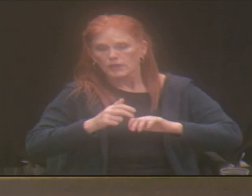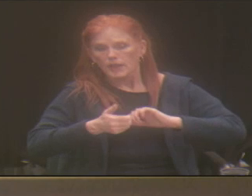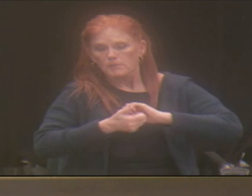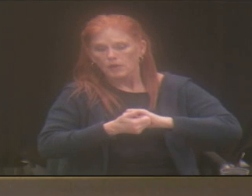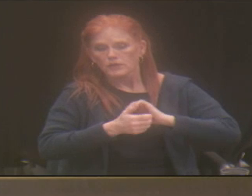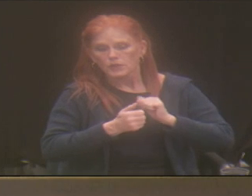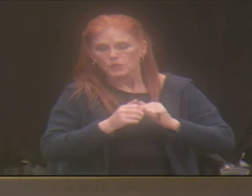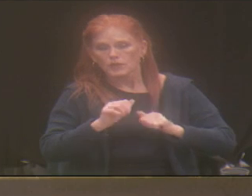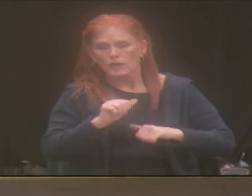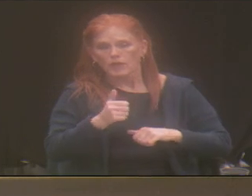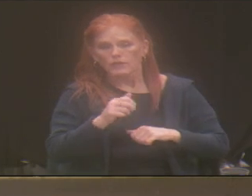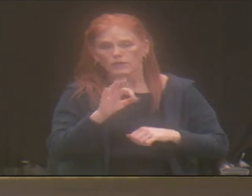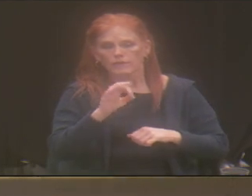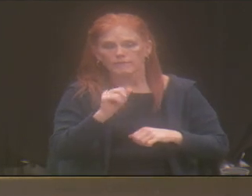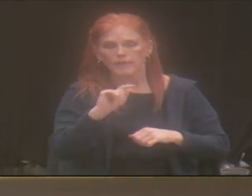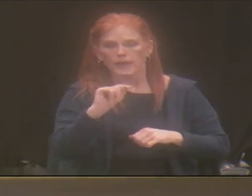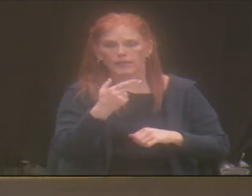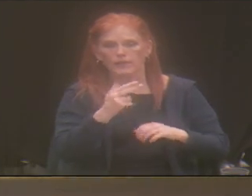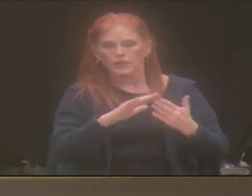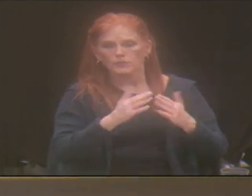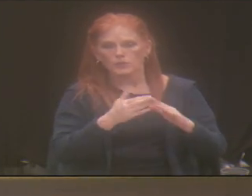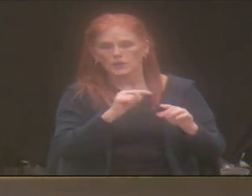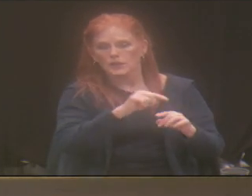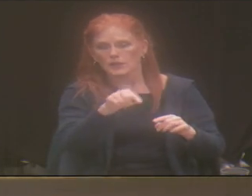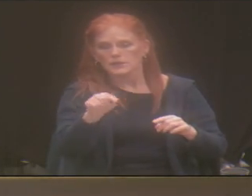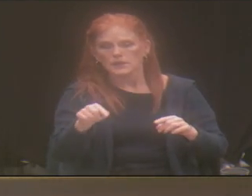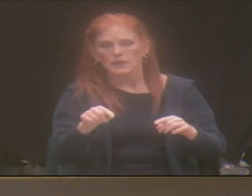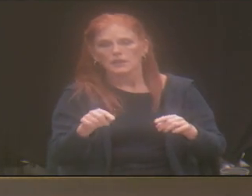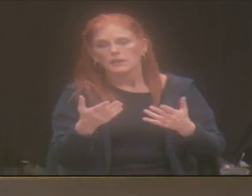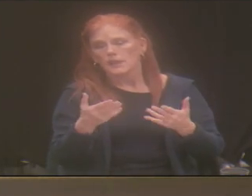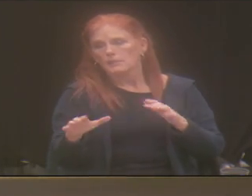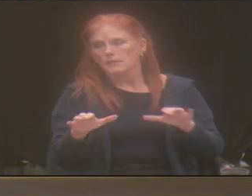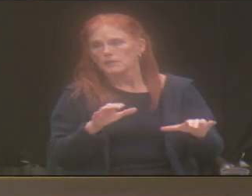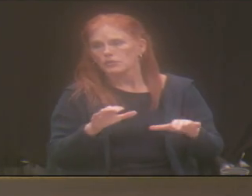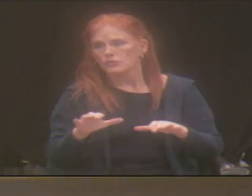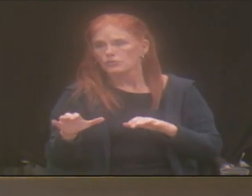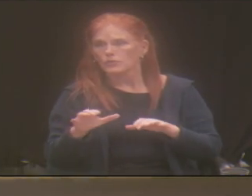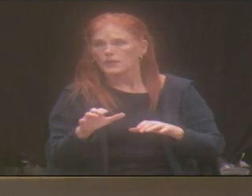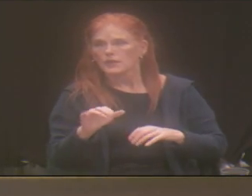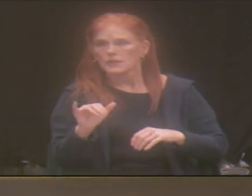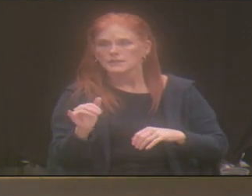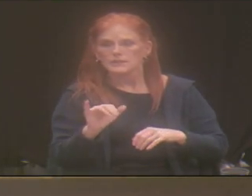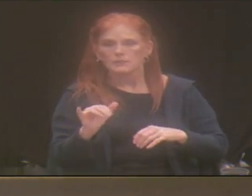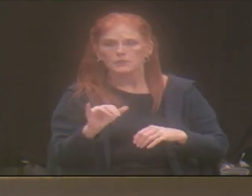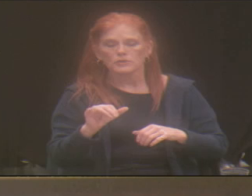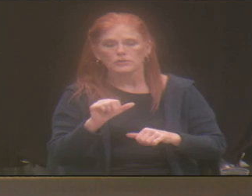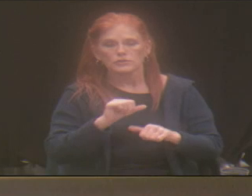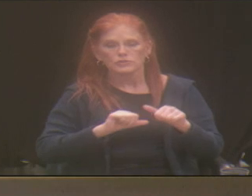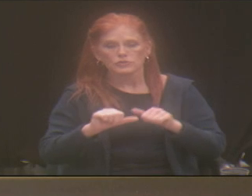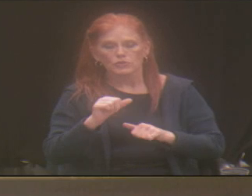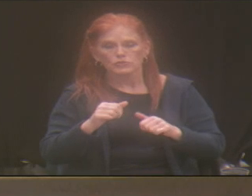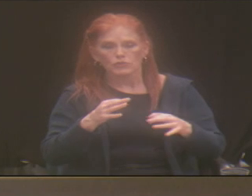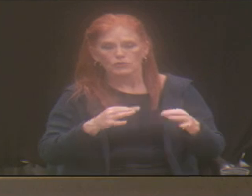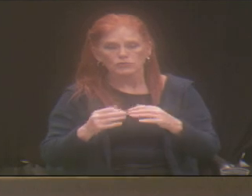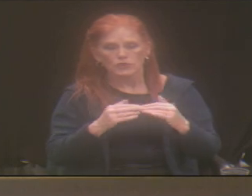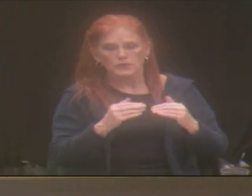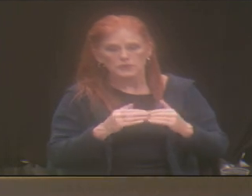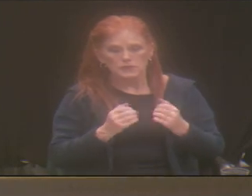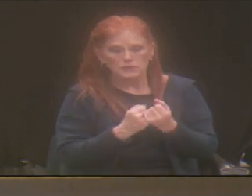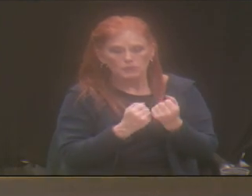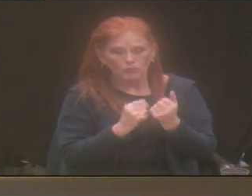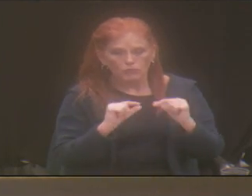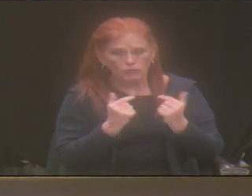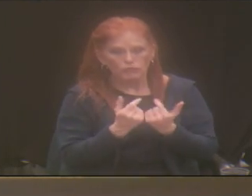with other faith communities that are doing either social justice support work to their communities